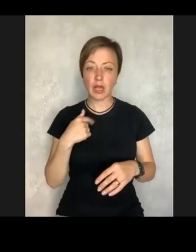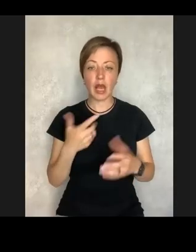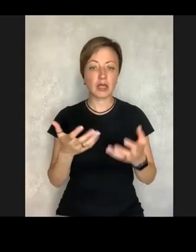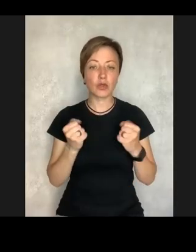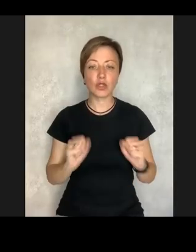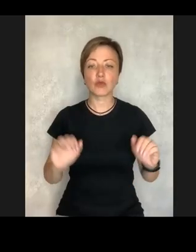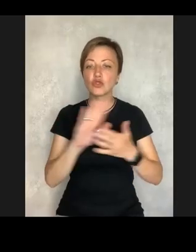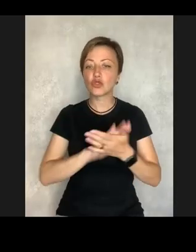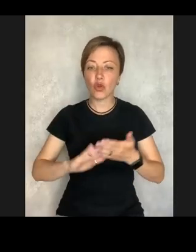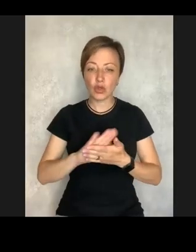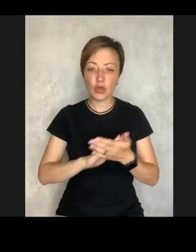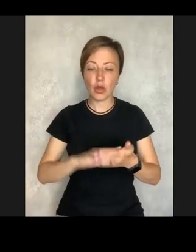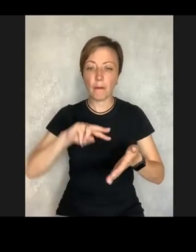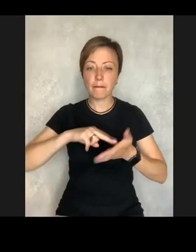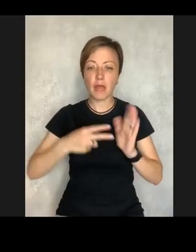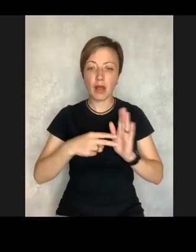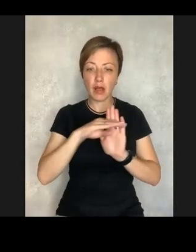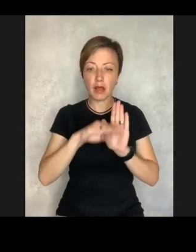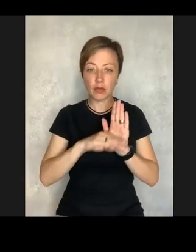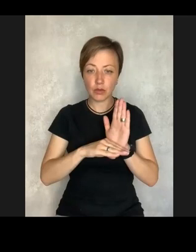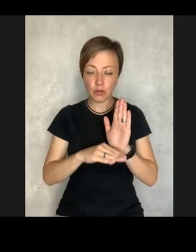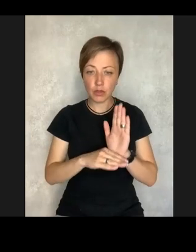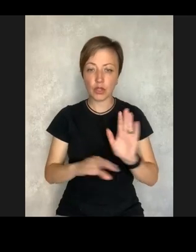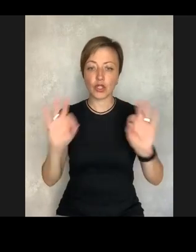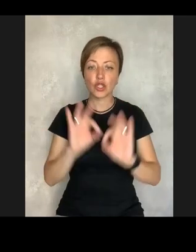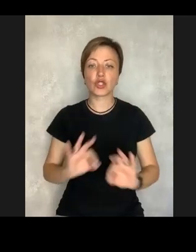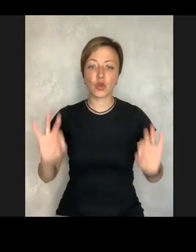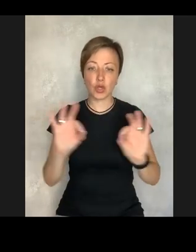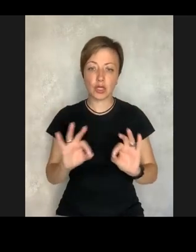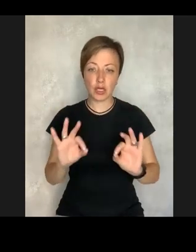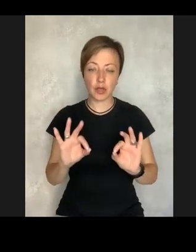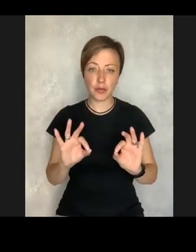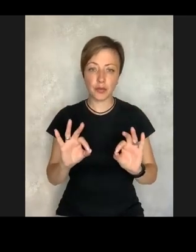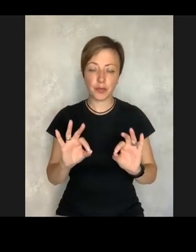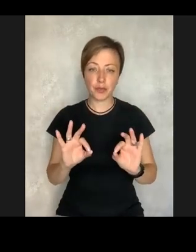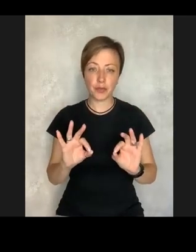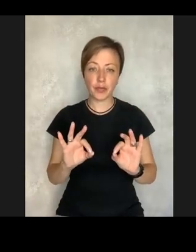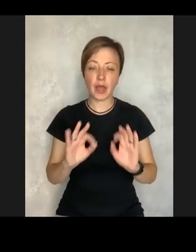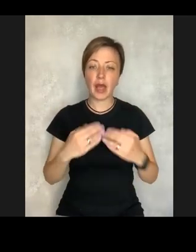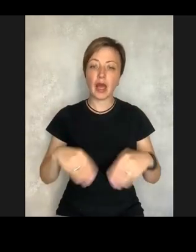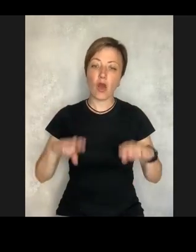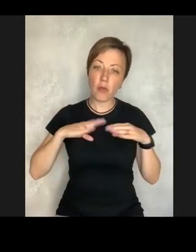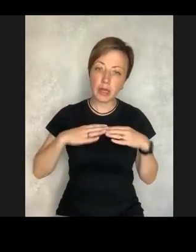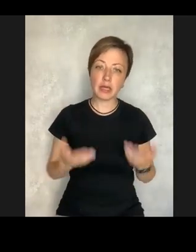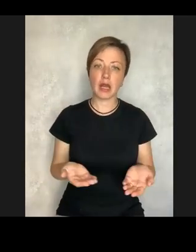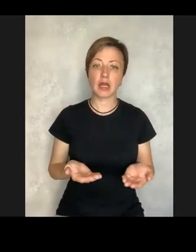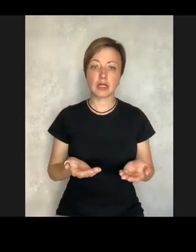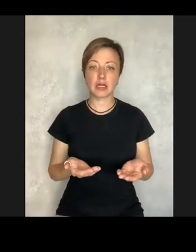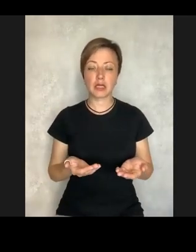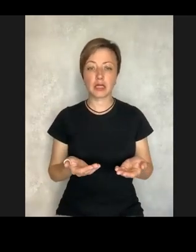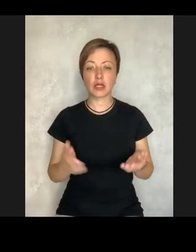not need. I have not received any roadmap, no recommendations,